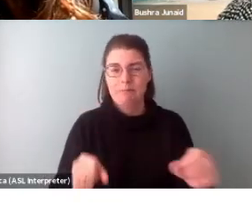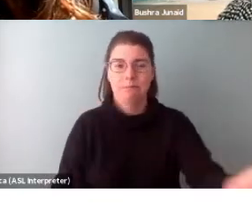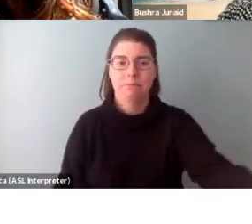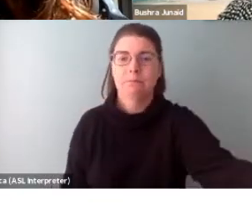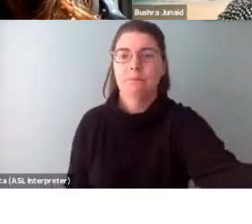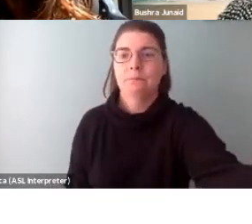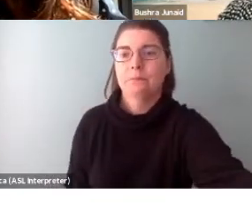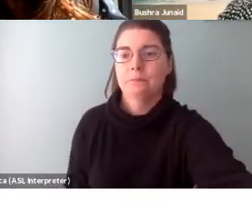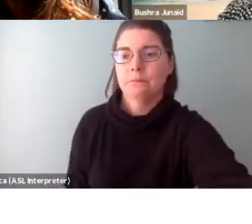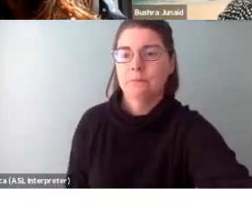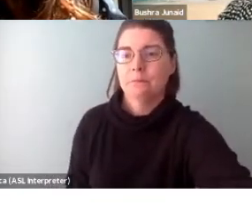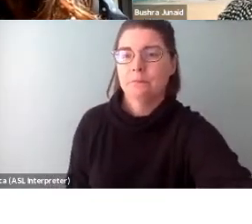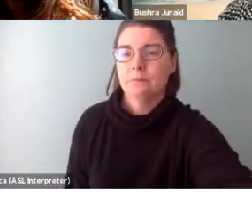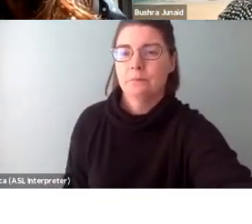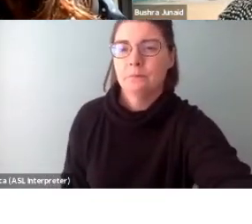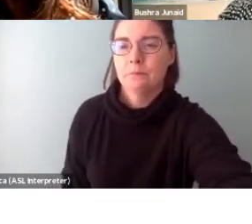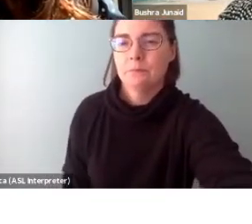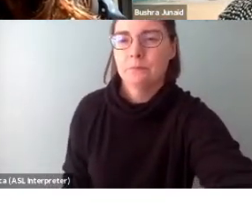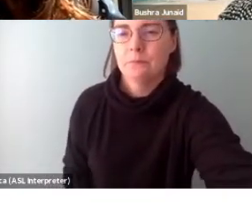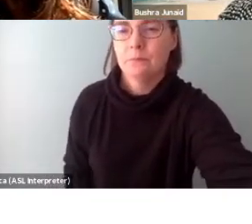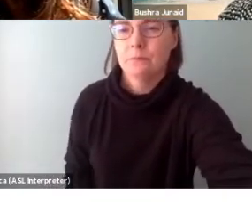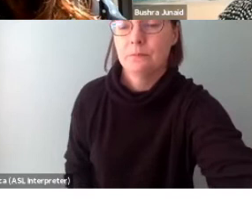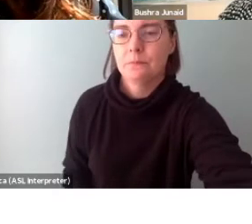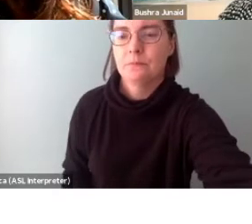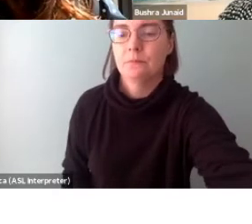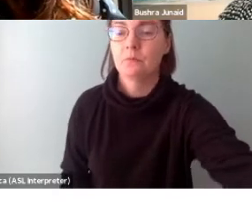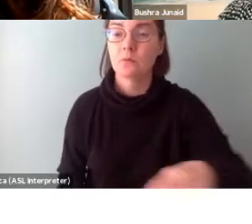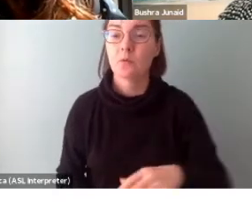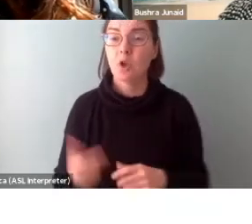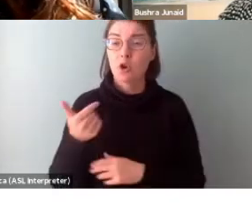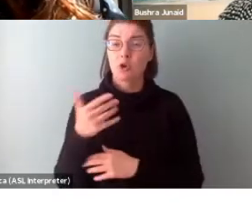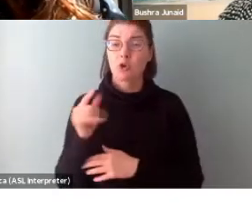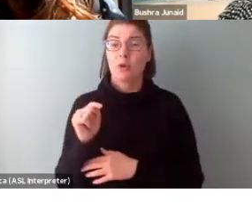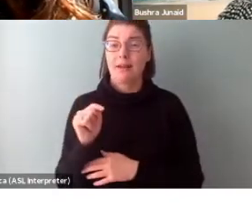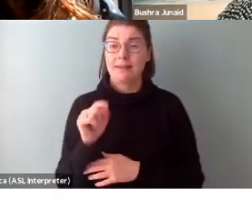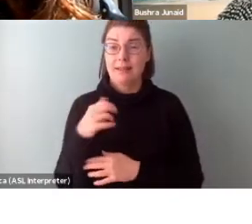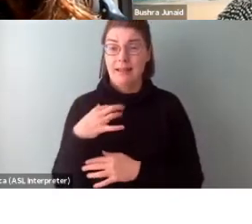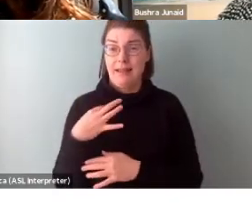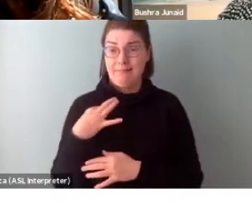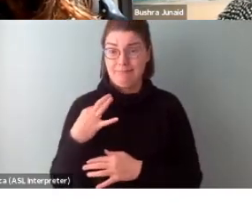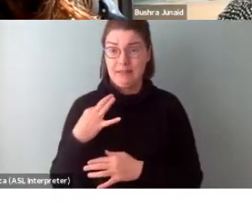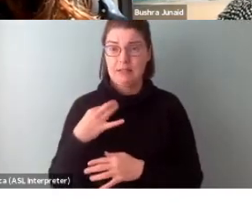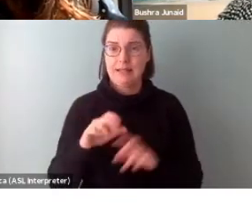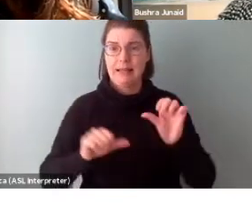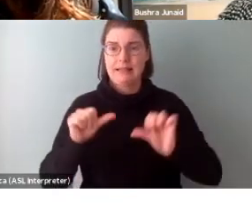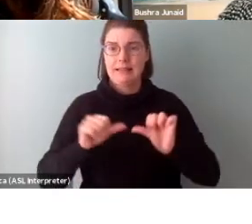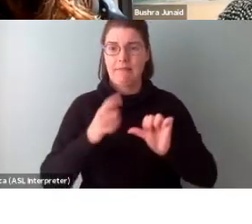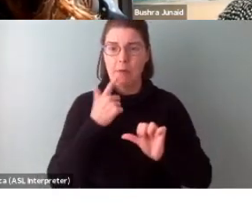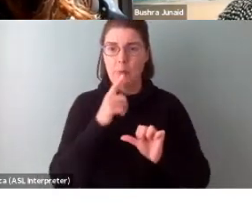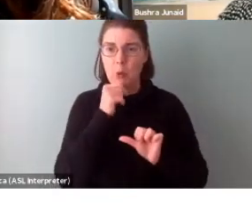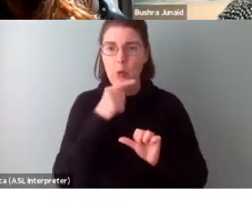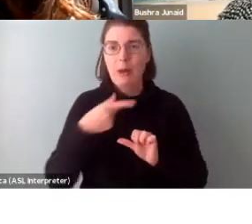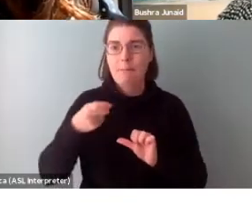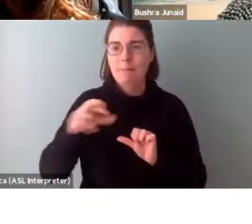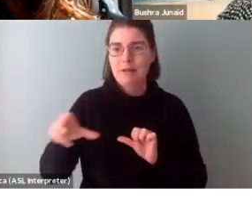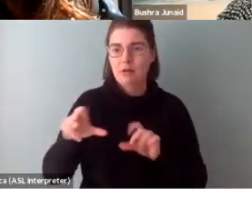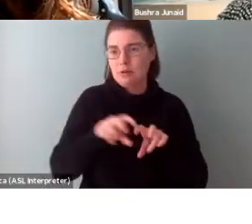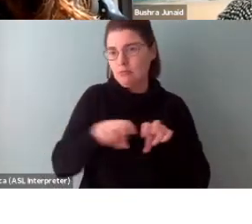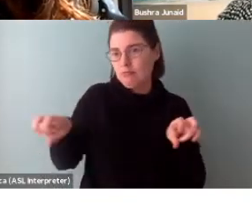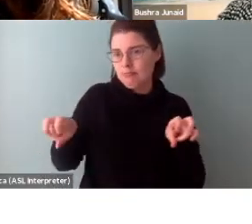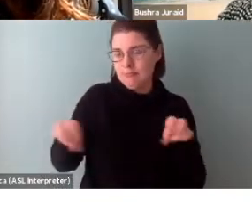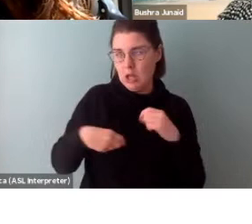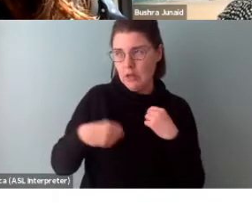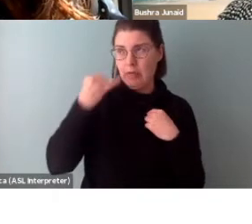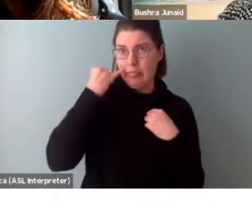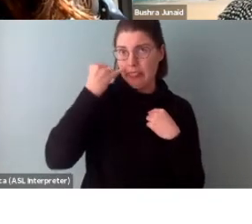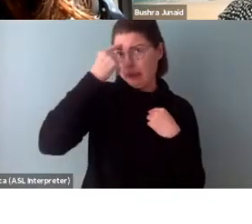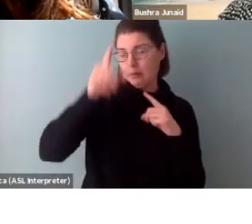As we mentioned, grant applications are assessed by a jury of your peers. So, you know, put yourself at the table. If you're, if